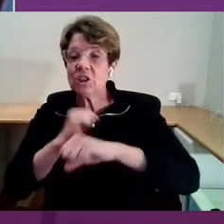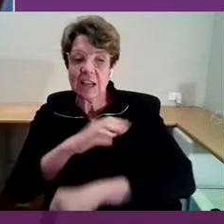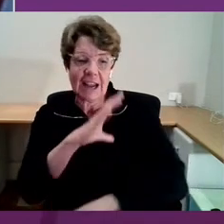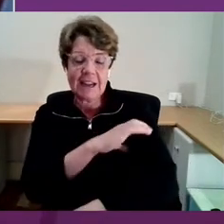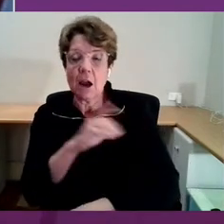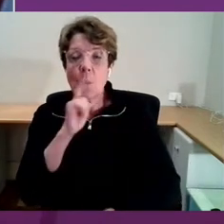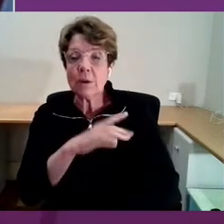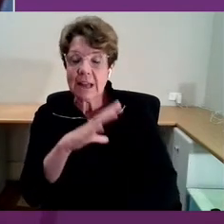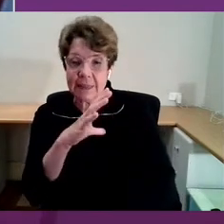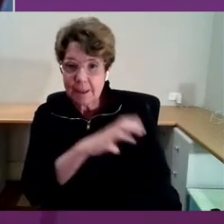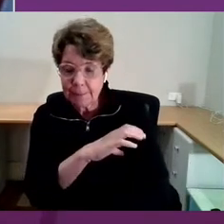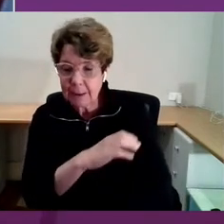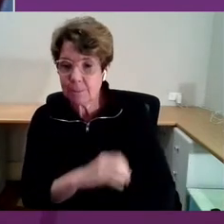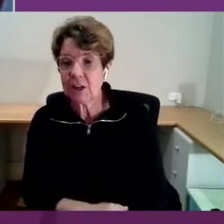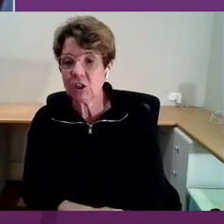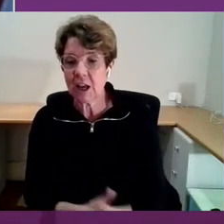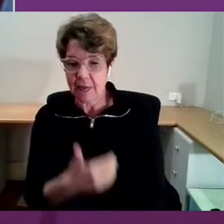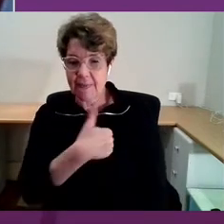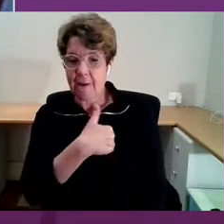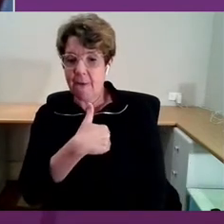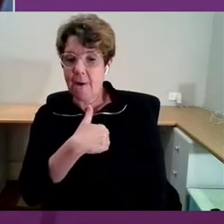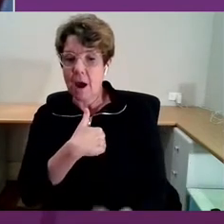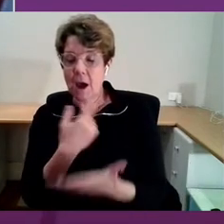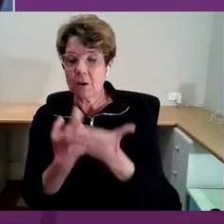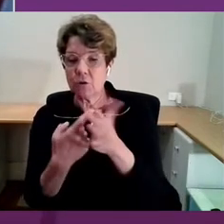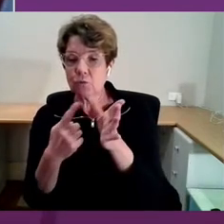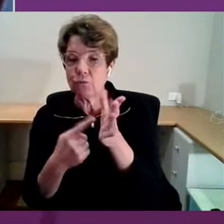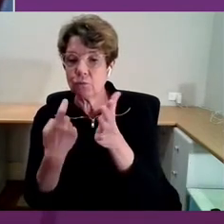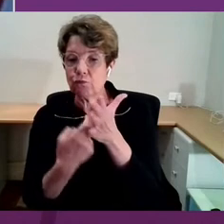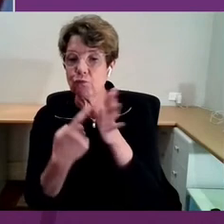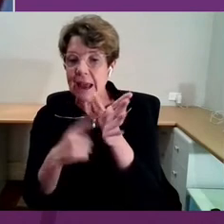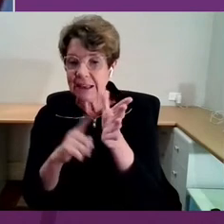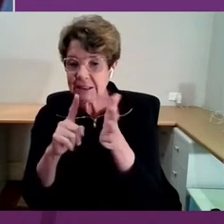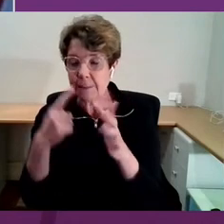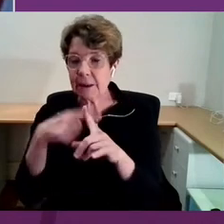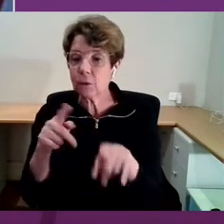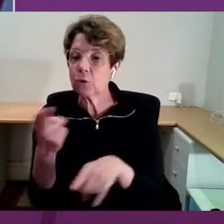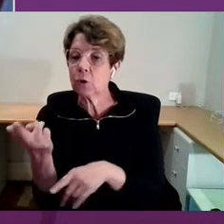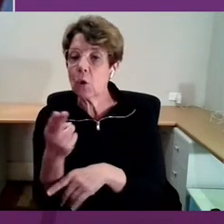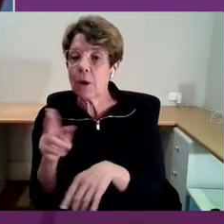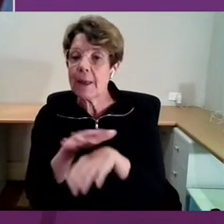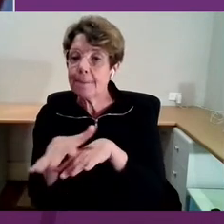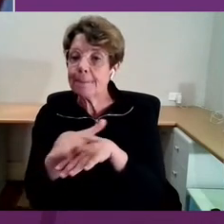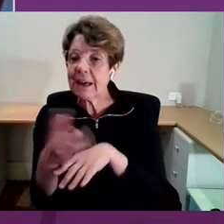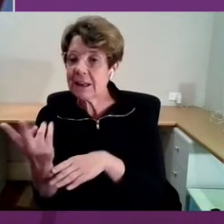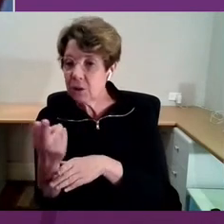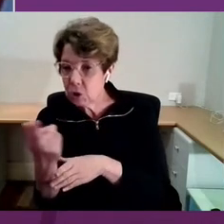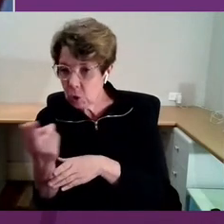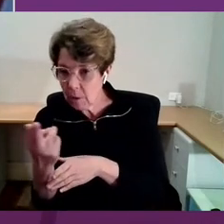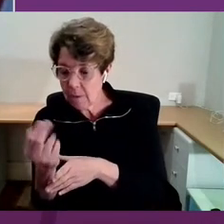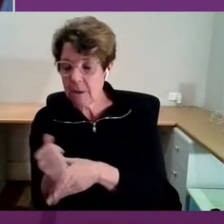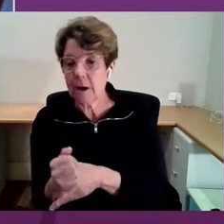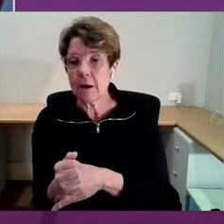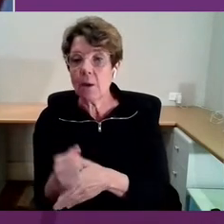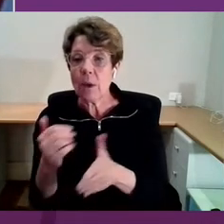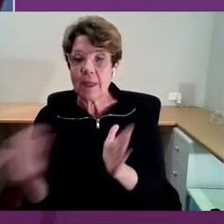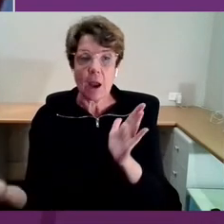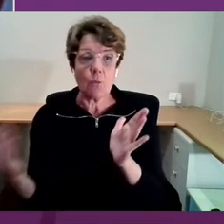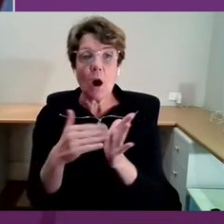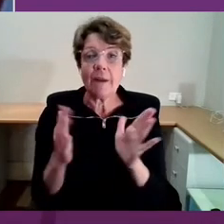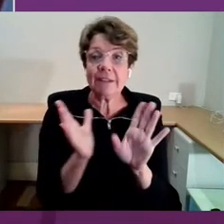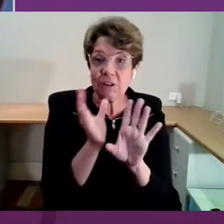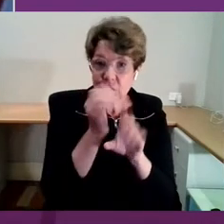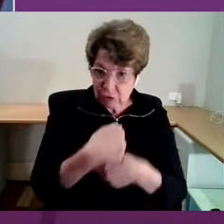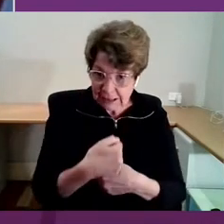pressure, their heart rate, maybe even their blood sugar level when they arrived stressed out of their minds. And then we would